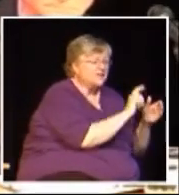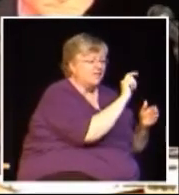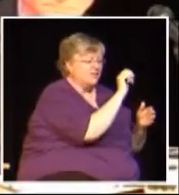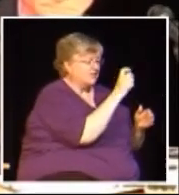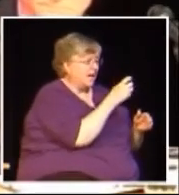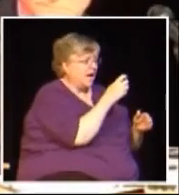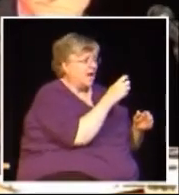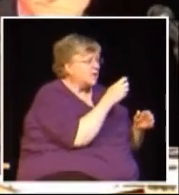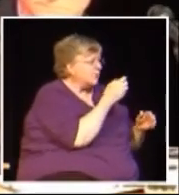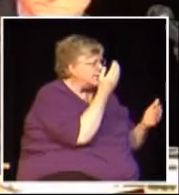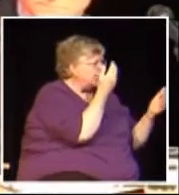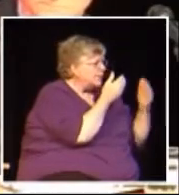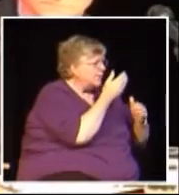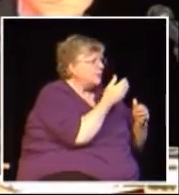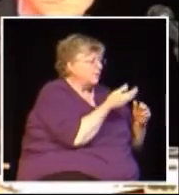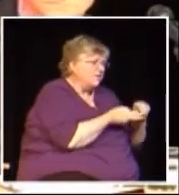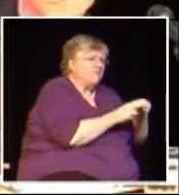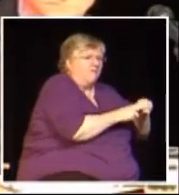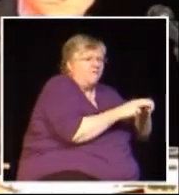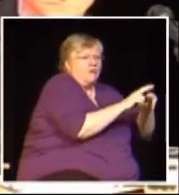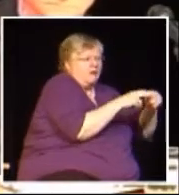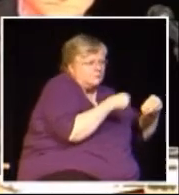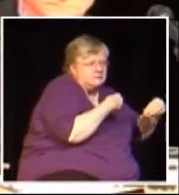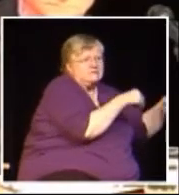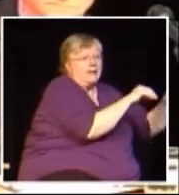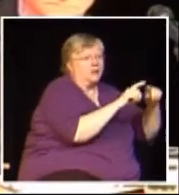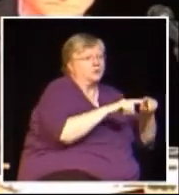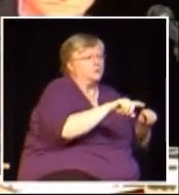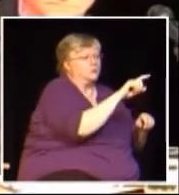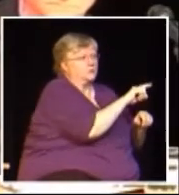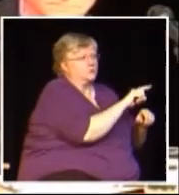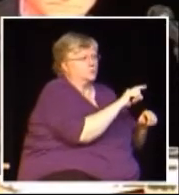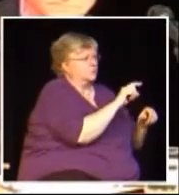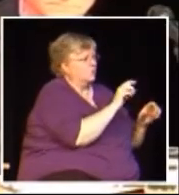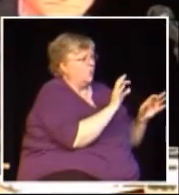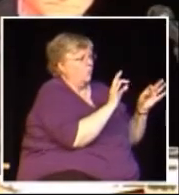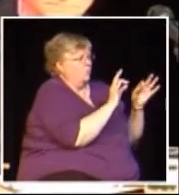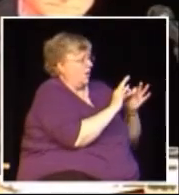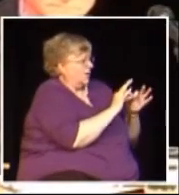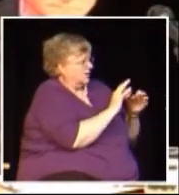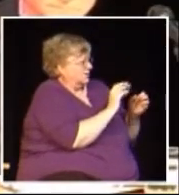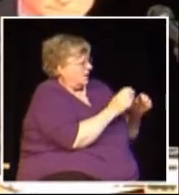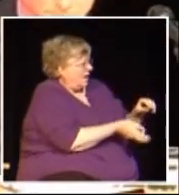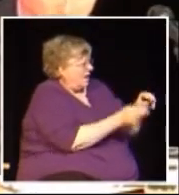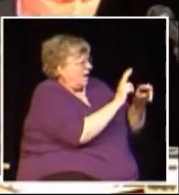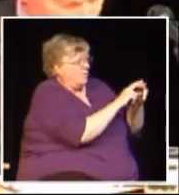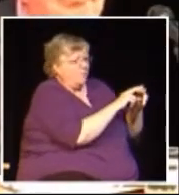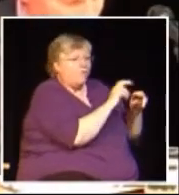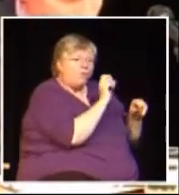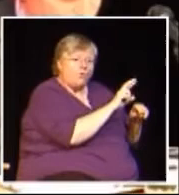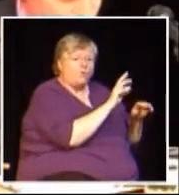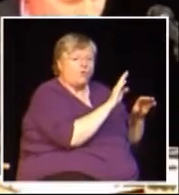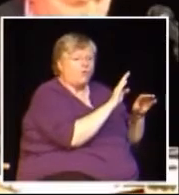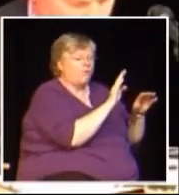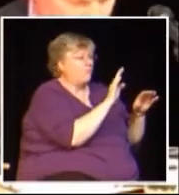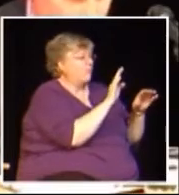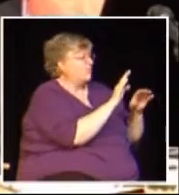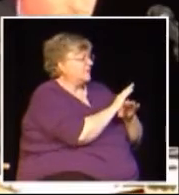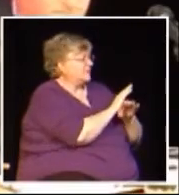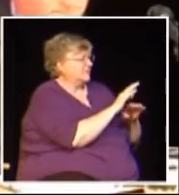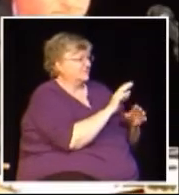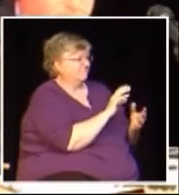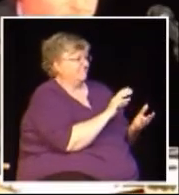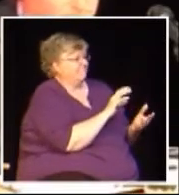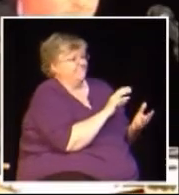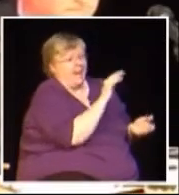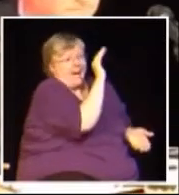and that tax was then hidden and embedded in the costs of those goods and services at retail. So either the price needed to be higher than it should be